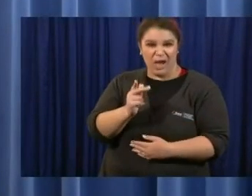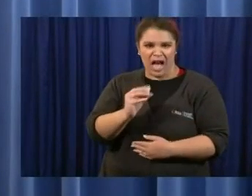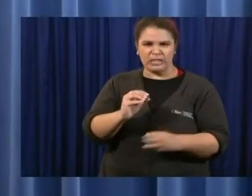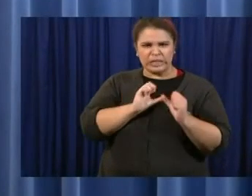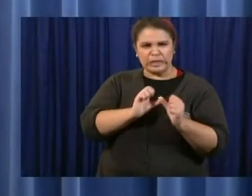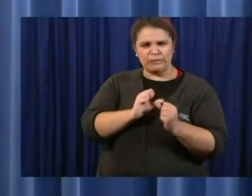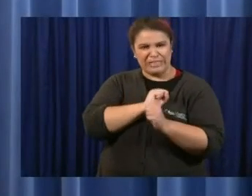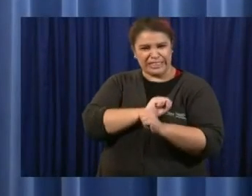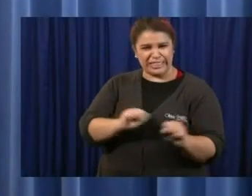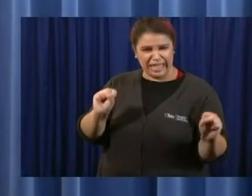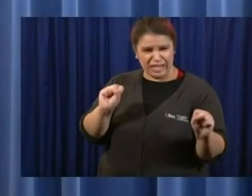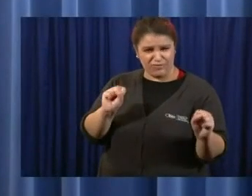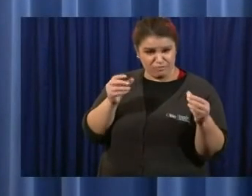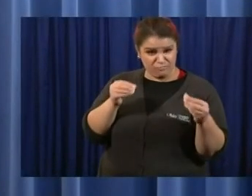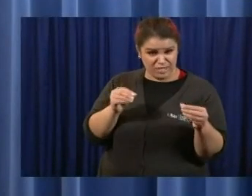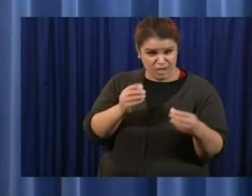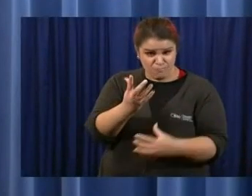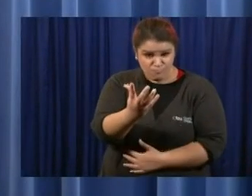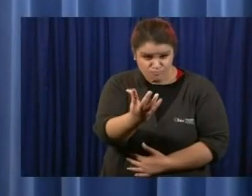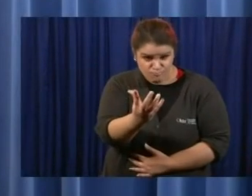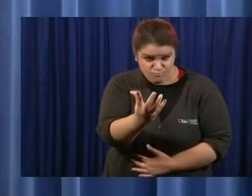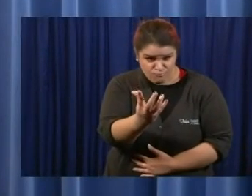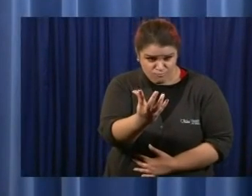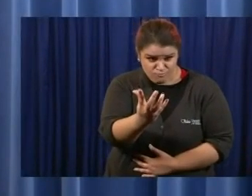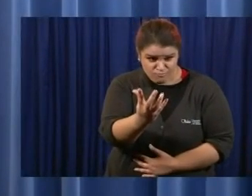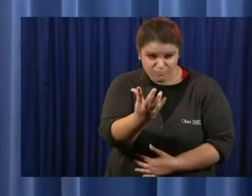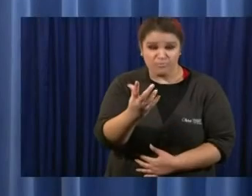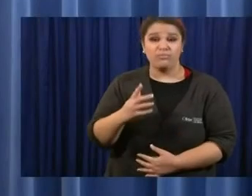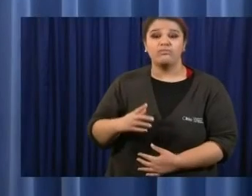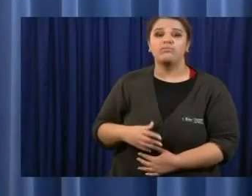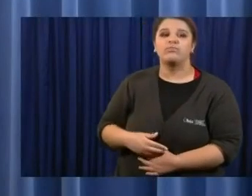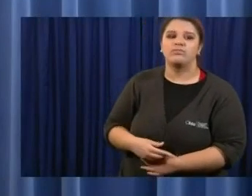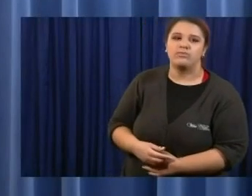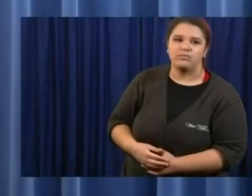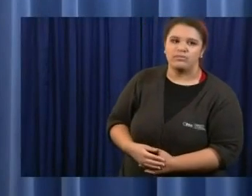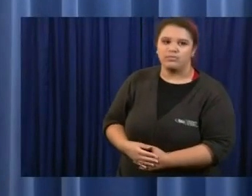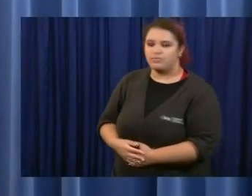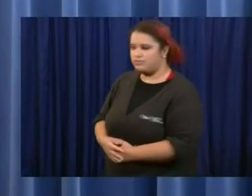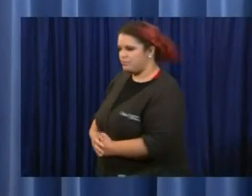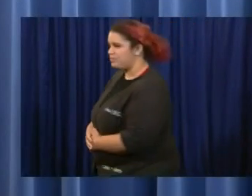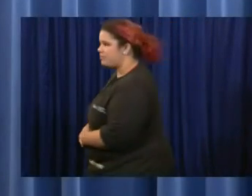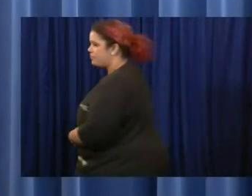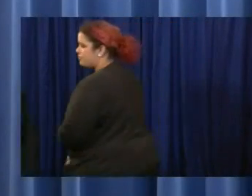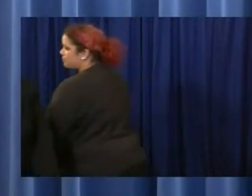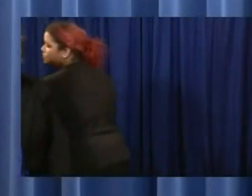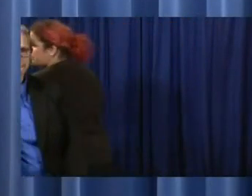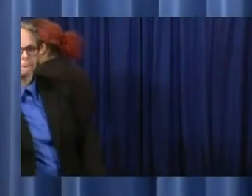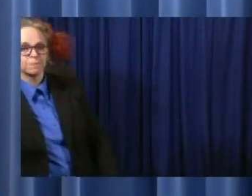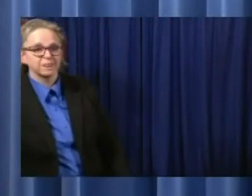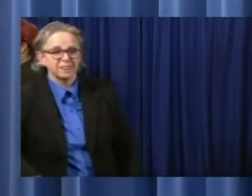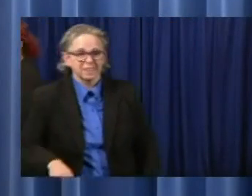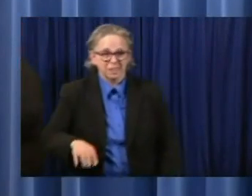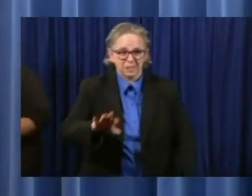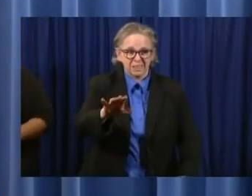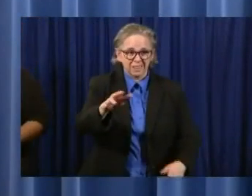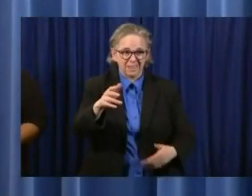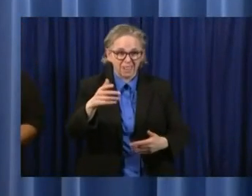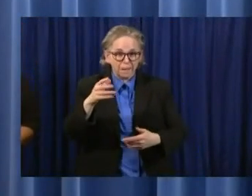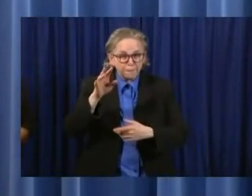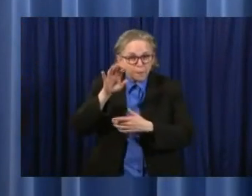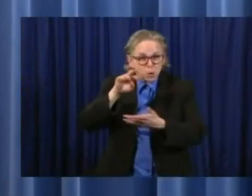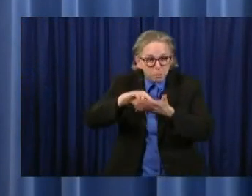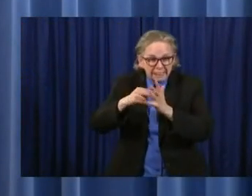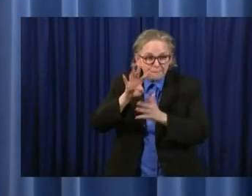Hey, Randy, I think that, um, you know, talking about being 46, uh, we're not going to be 46 very long. Uh,